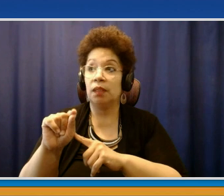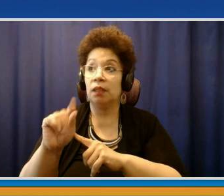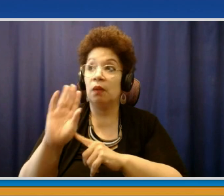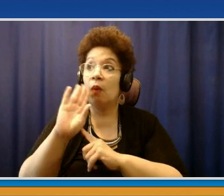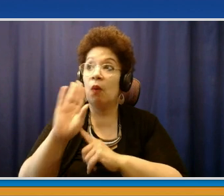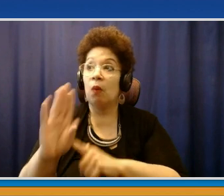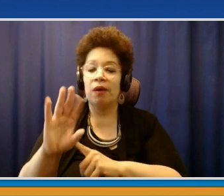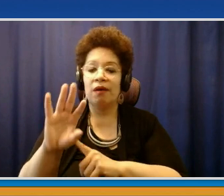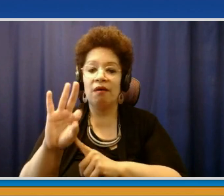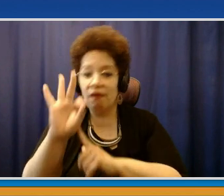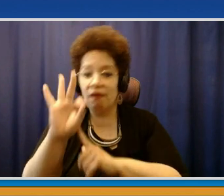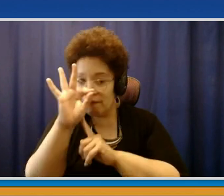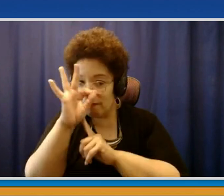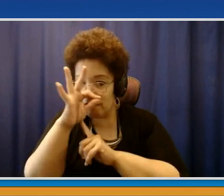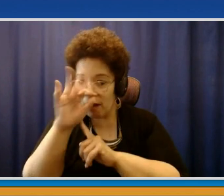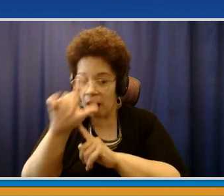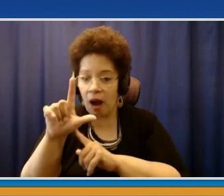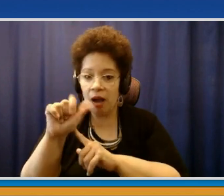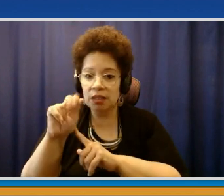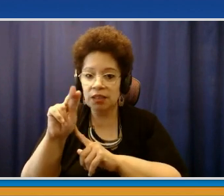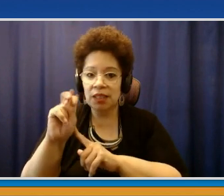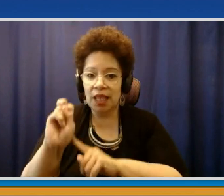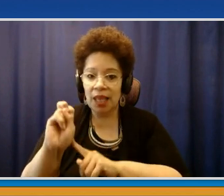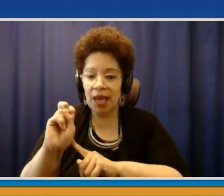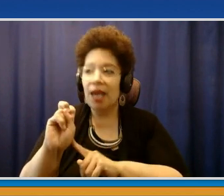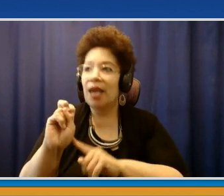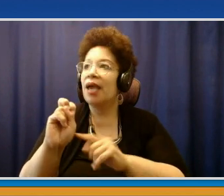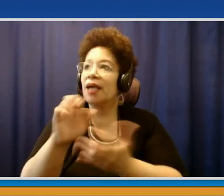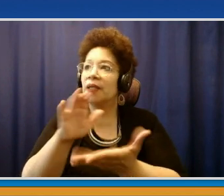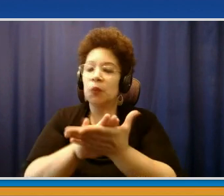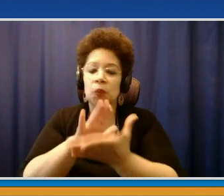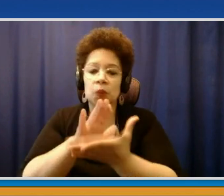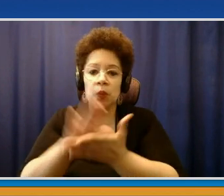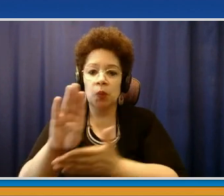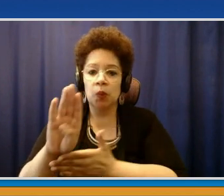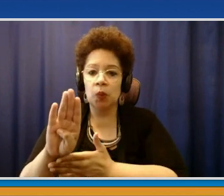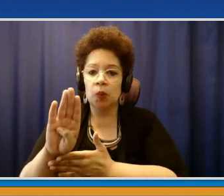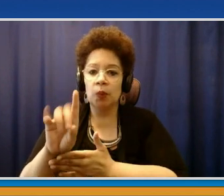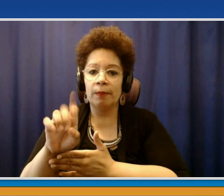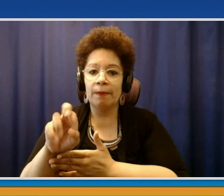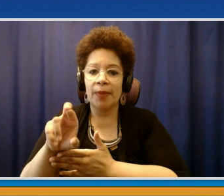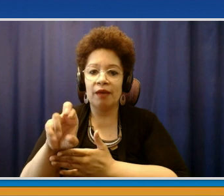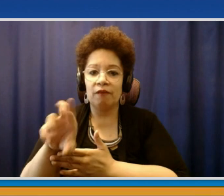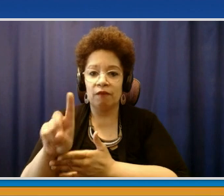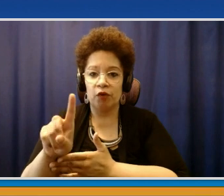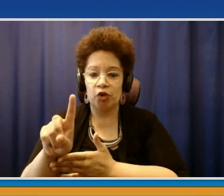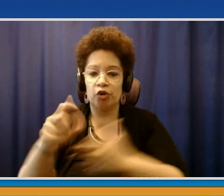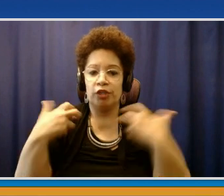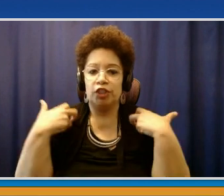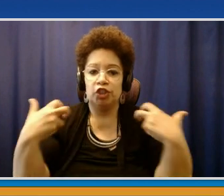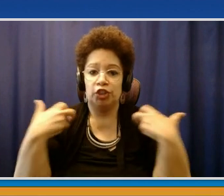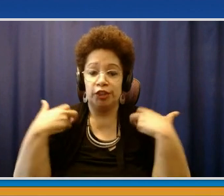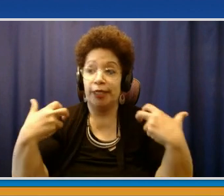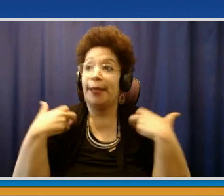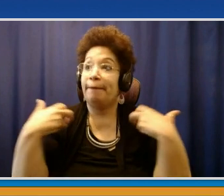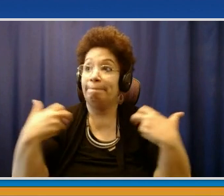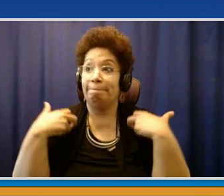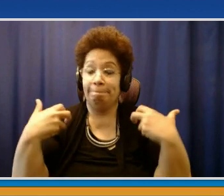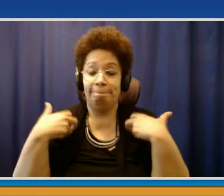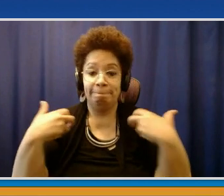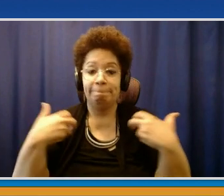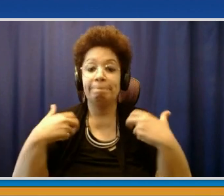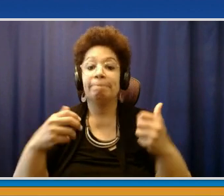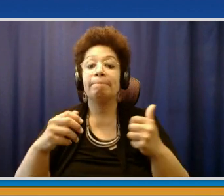Bedford School District, Bedford Central School District, the Katona-Lewisboro School District are combining resources to do that. Last week, we had two